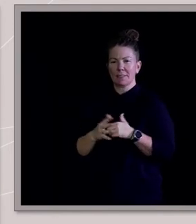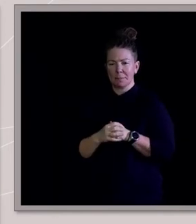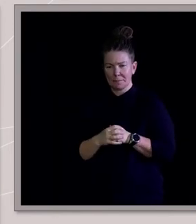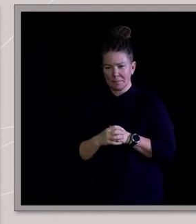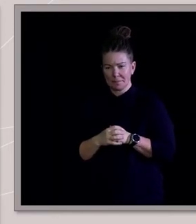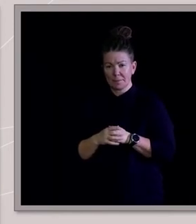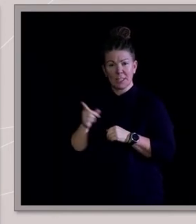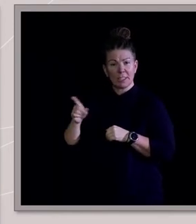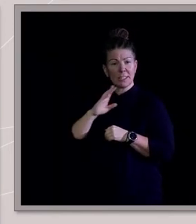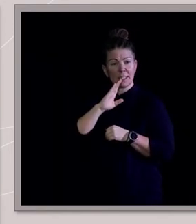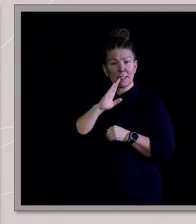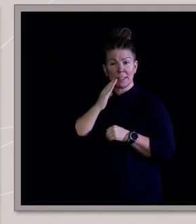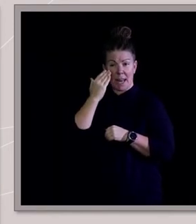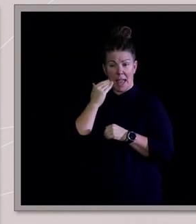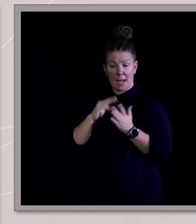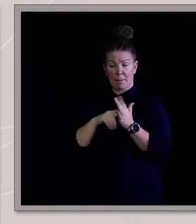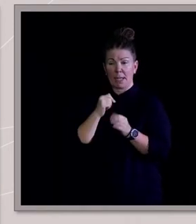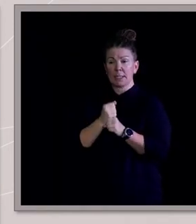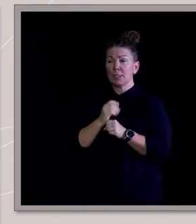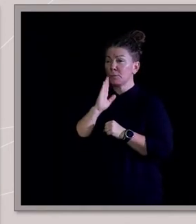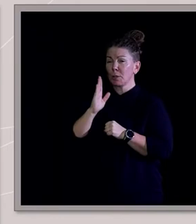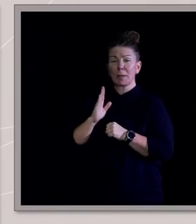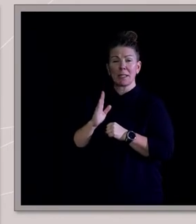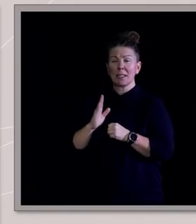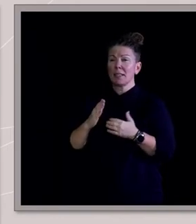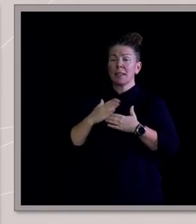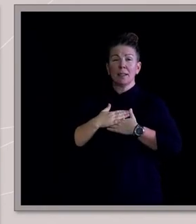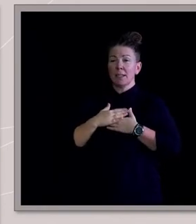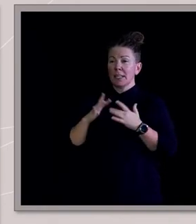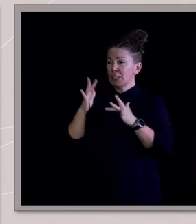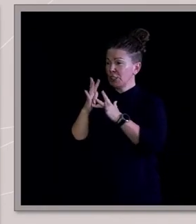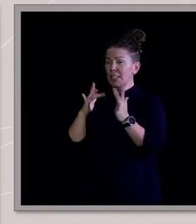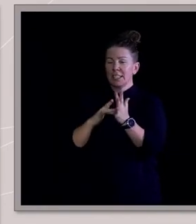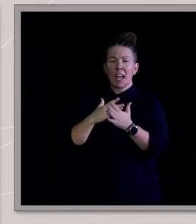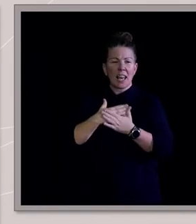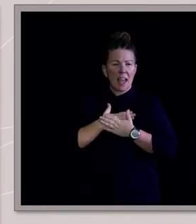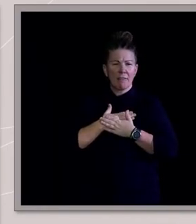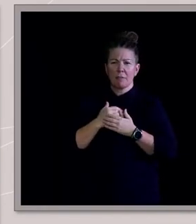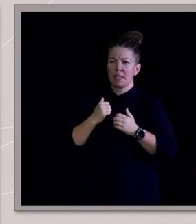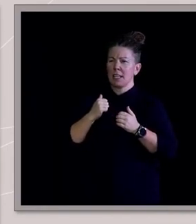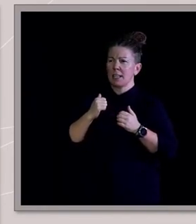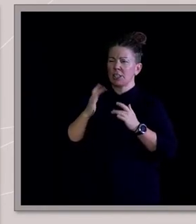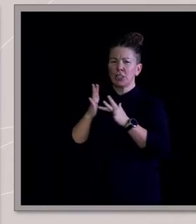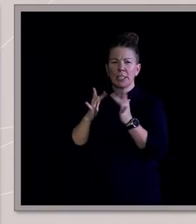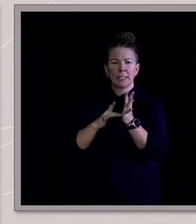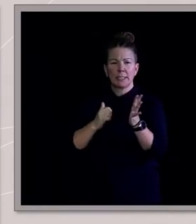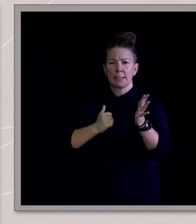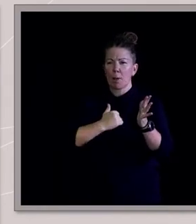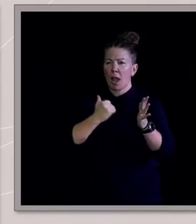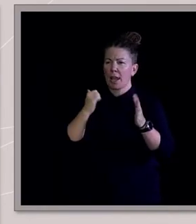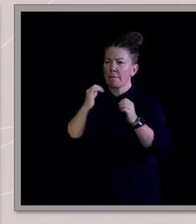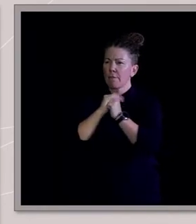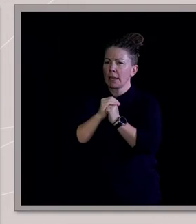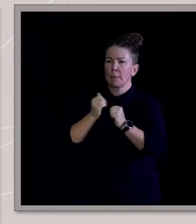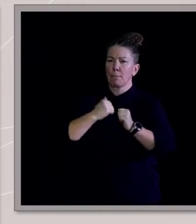And she just talked about how much she loved Jesus and that he was her saviour and like her friend and her role model. And I sat there